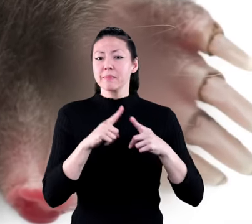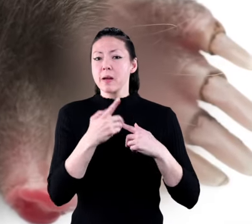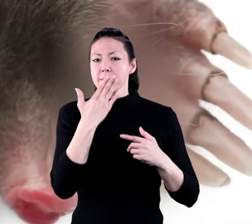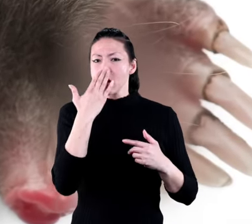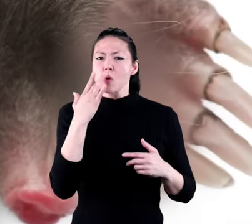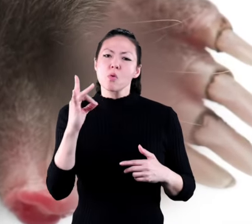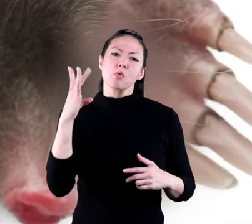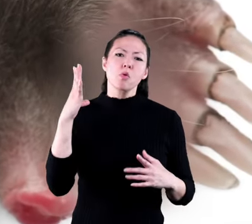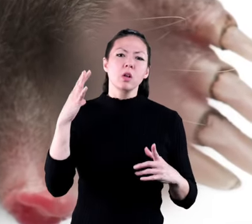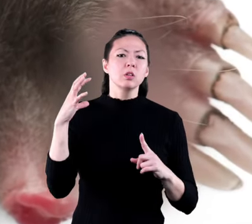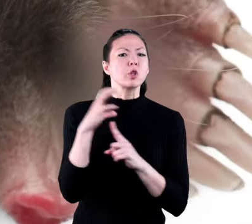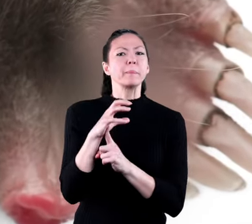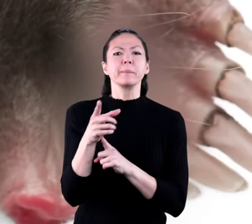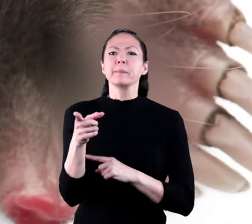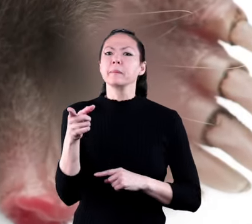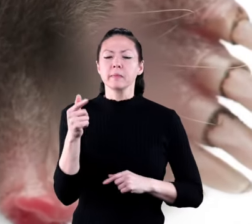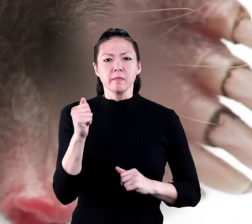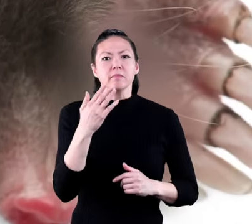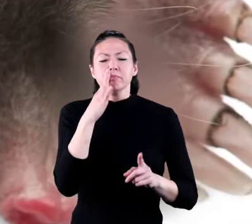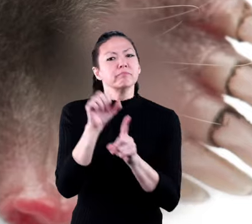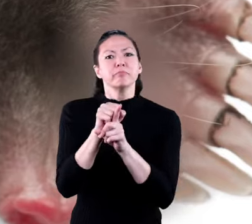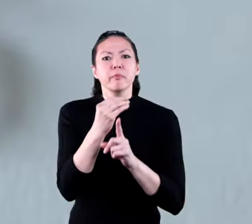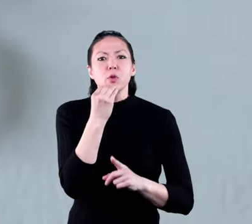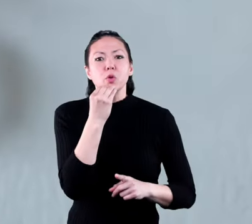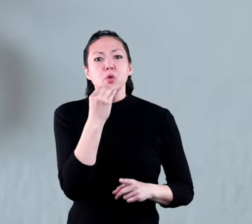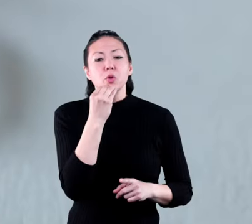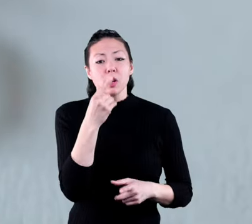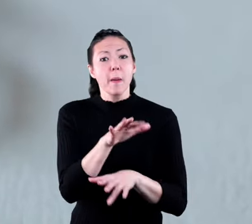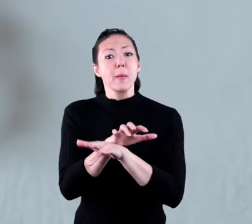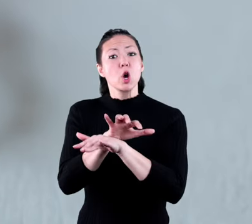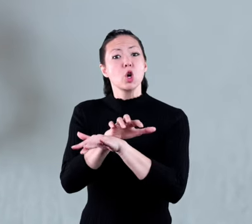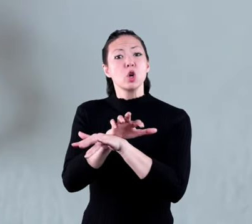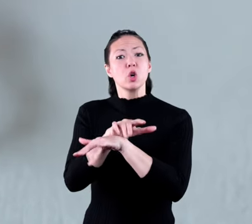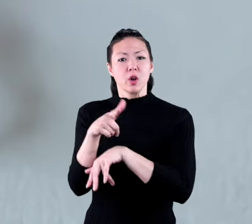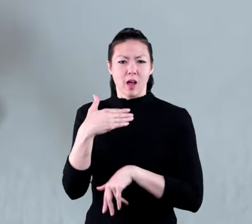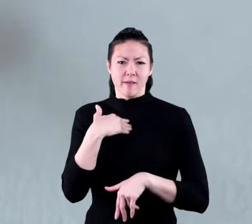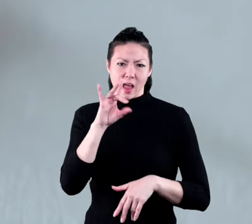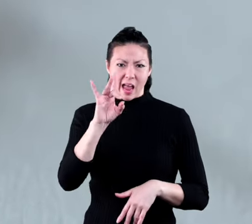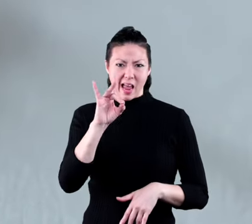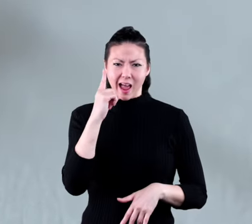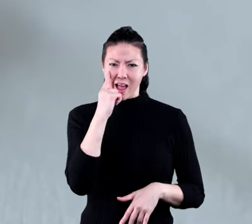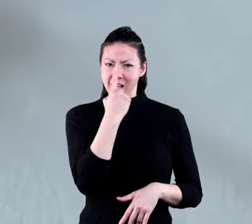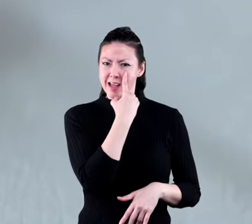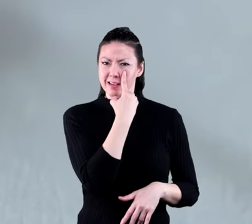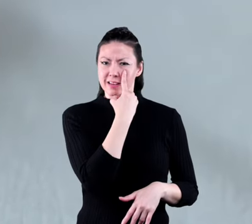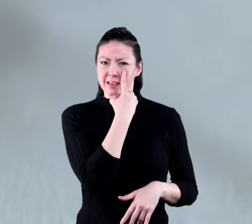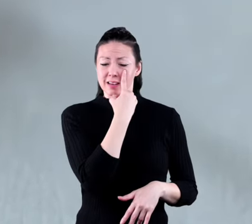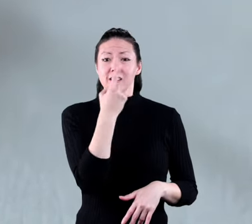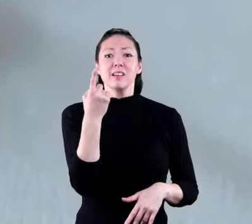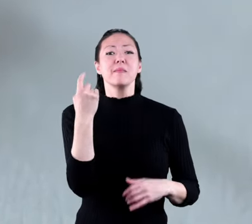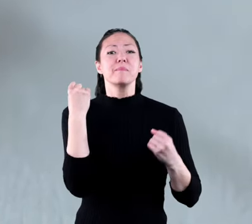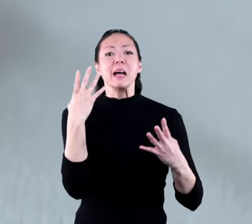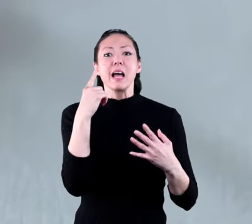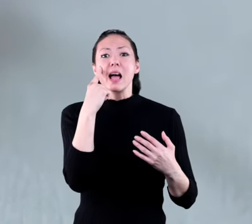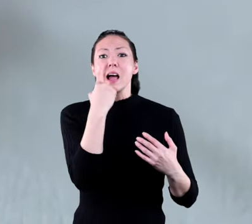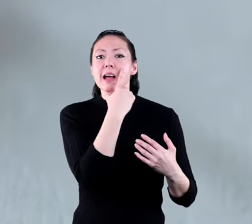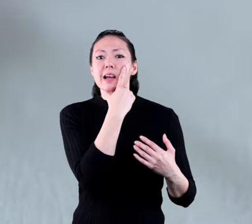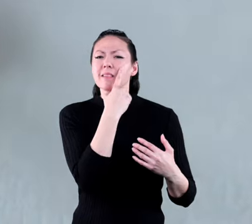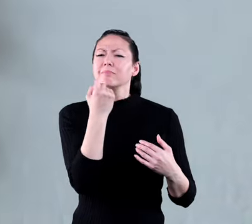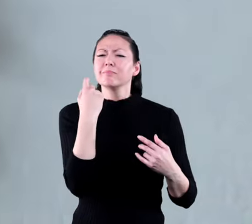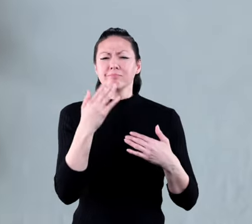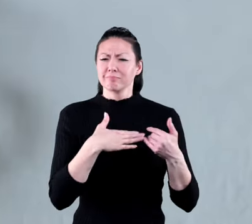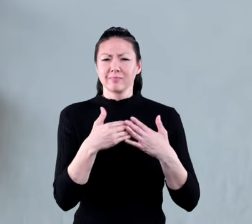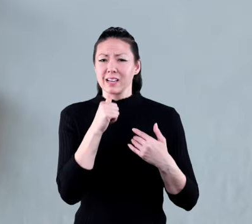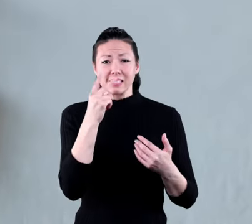sense of smell to help them locate food spiders usually have eight eyes but even with that many eyes